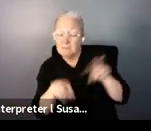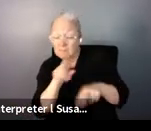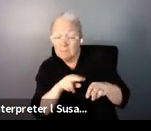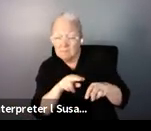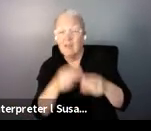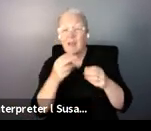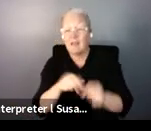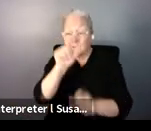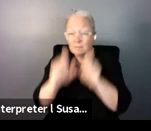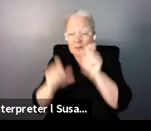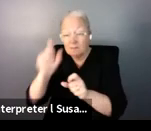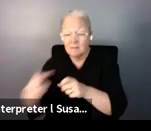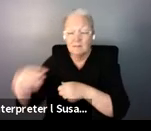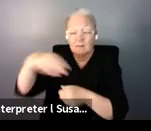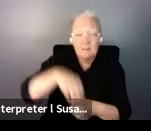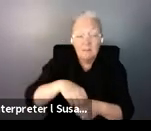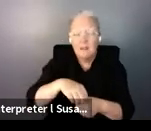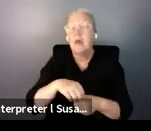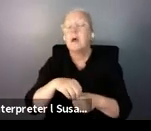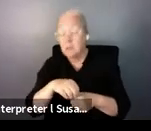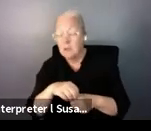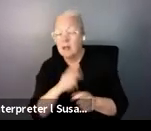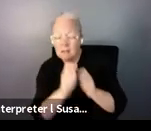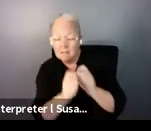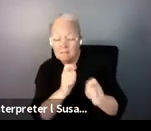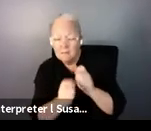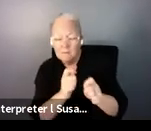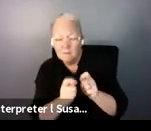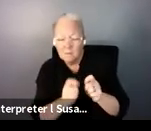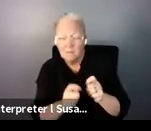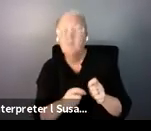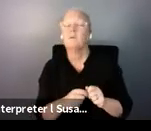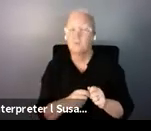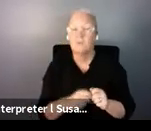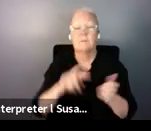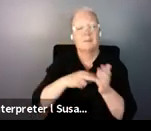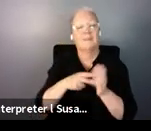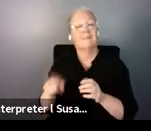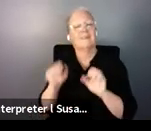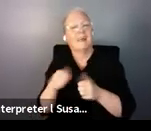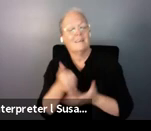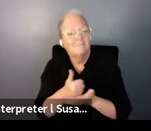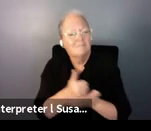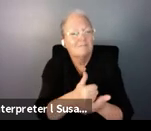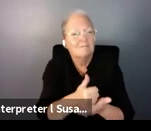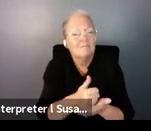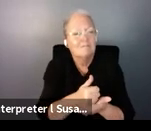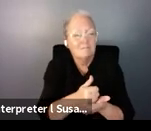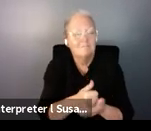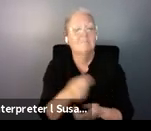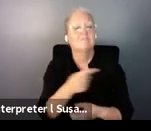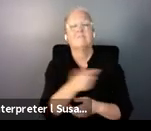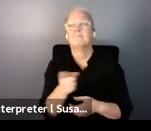planning to develop those services. Social protection can also support piloting of non-existent services,